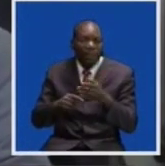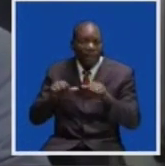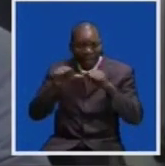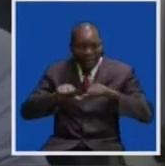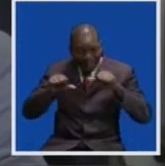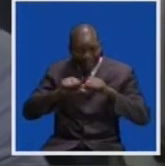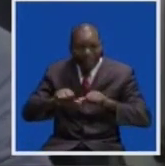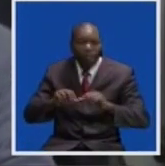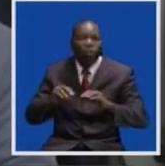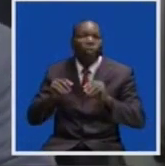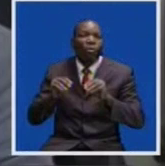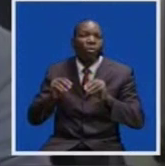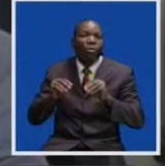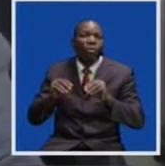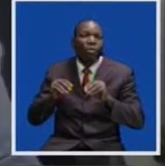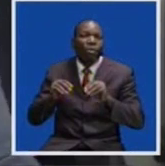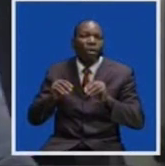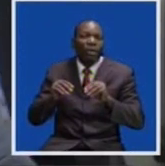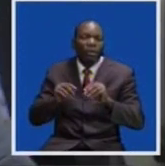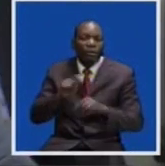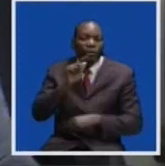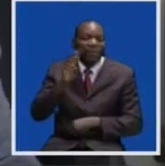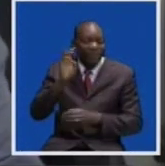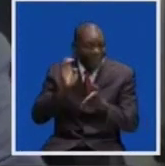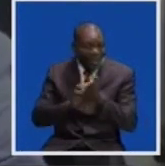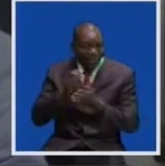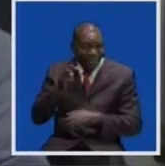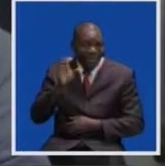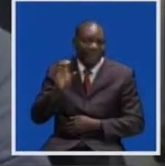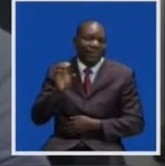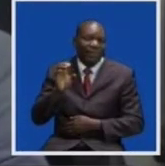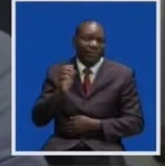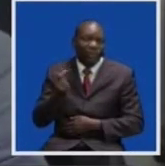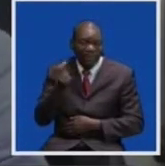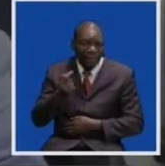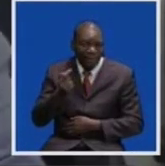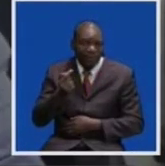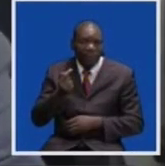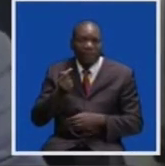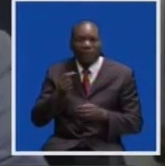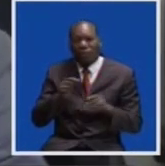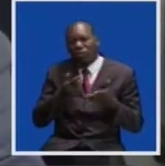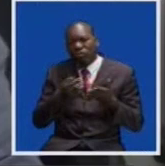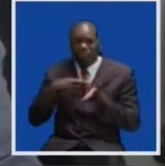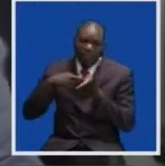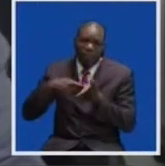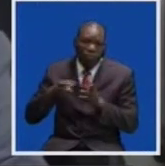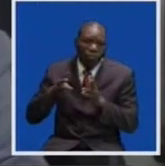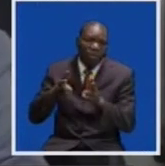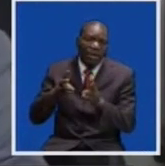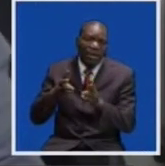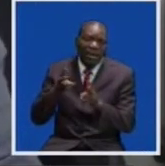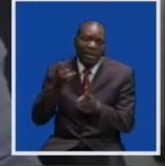not necessarily for all these 126,000 hectares, but in a representative manner, maybe about,